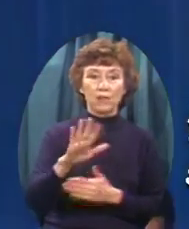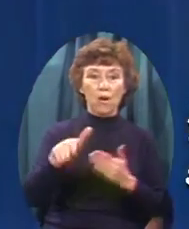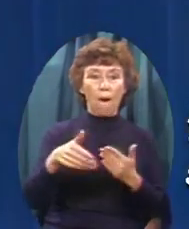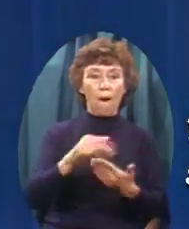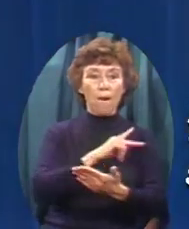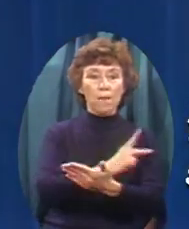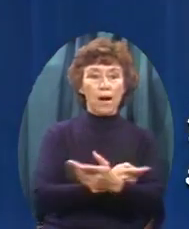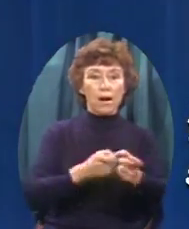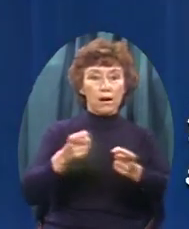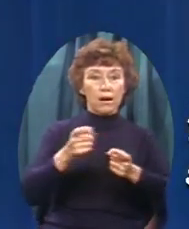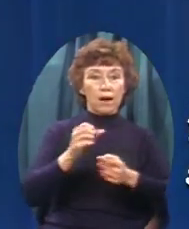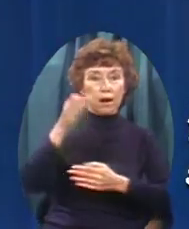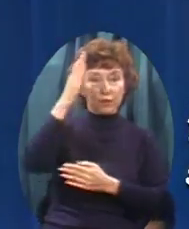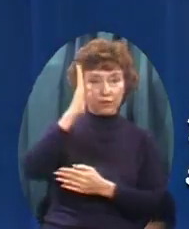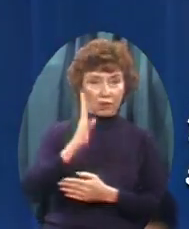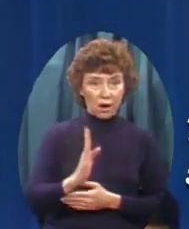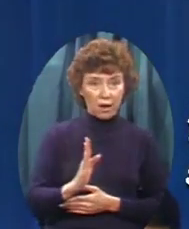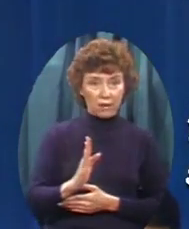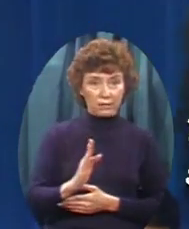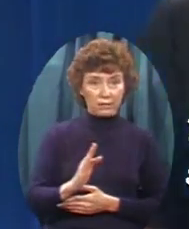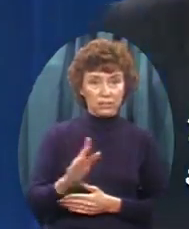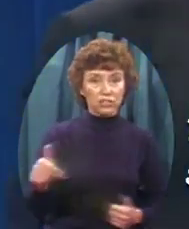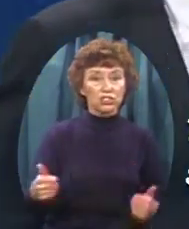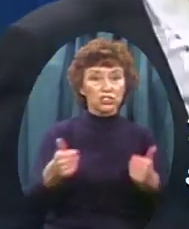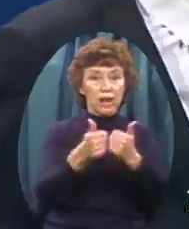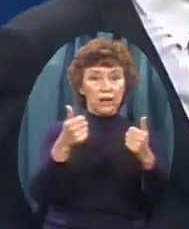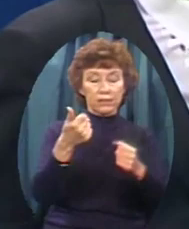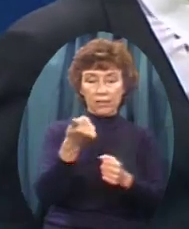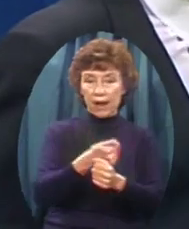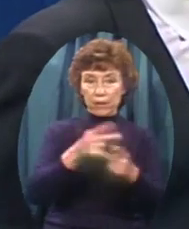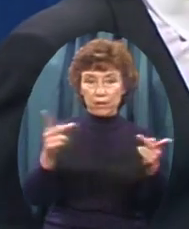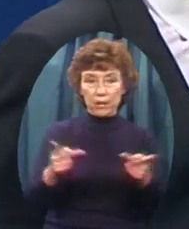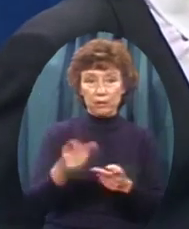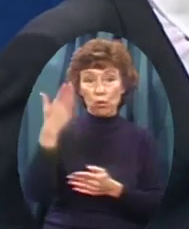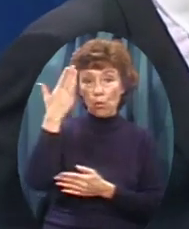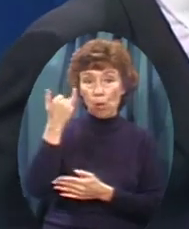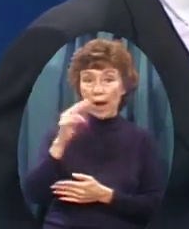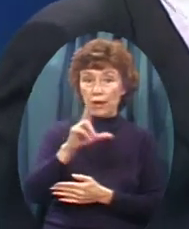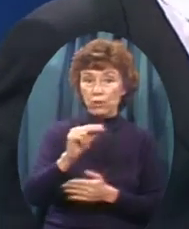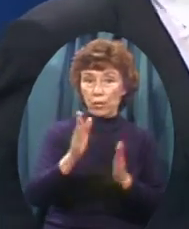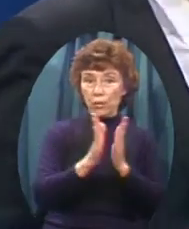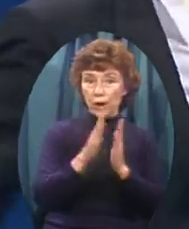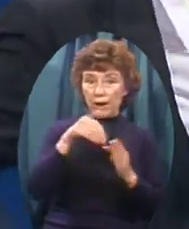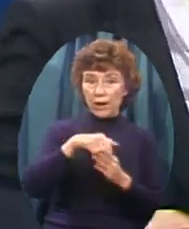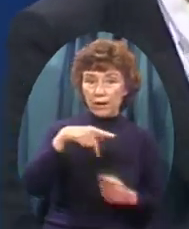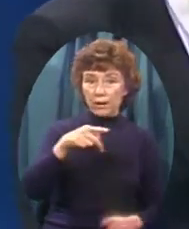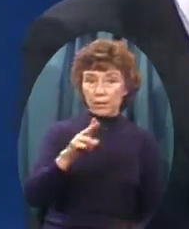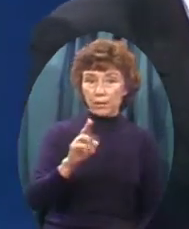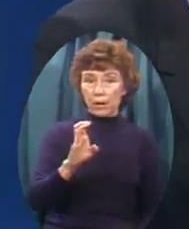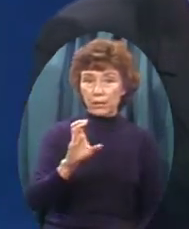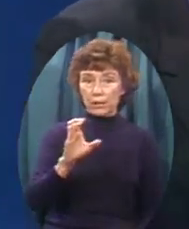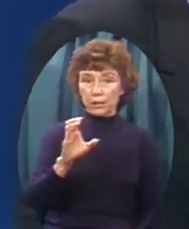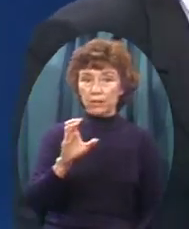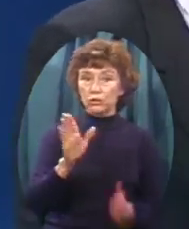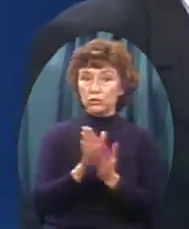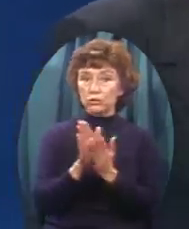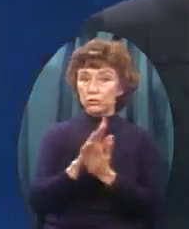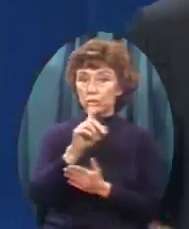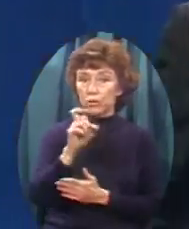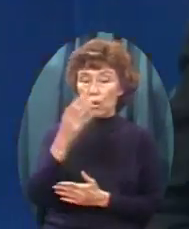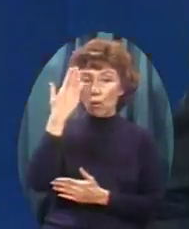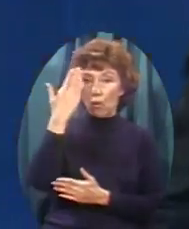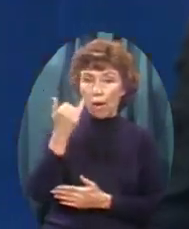challenged Today everywhere Do you know why There's no prayer In public schools Do you know why There's an American Civil